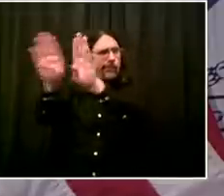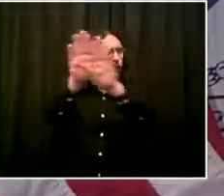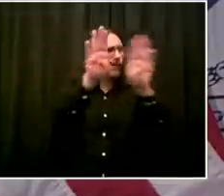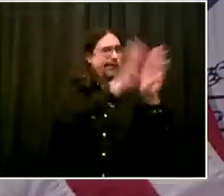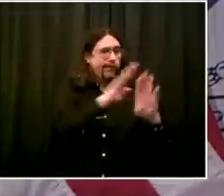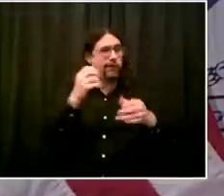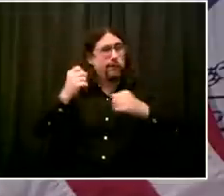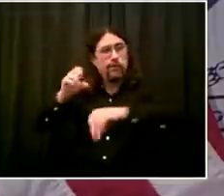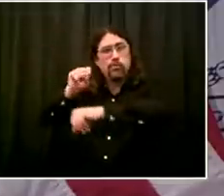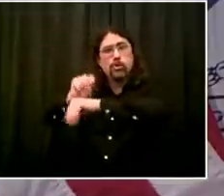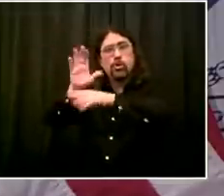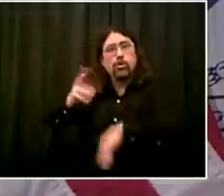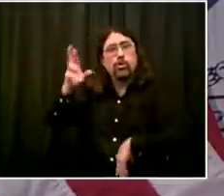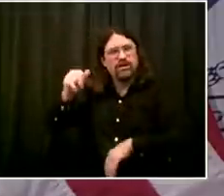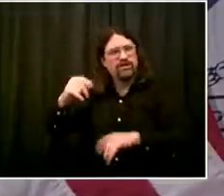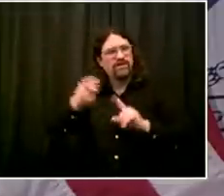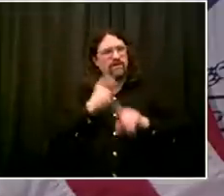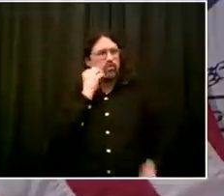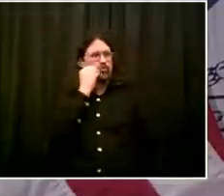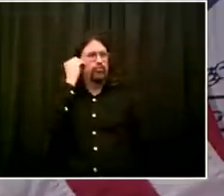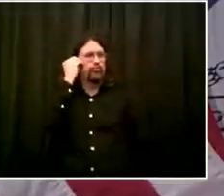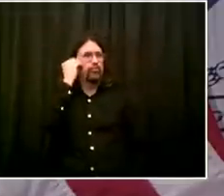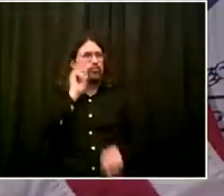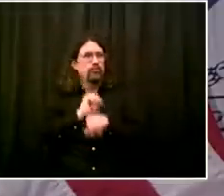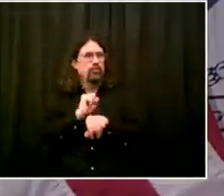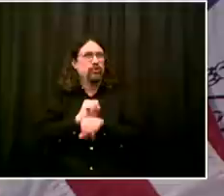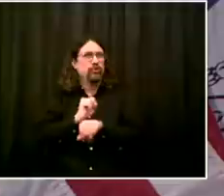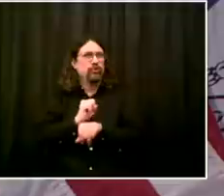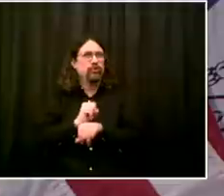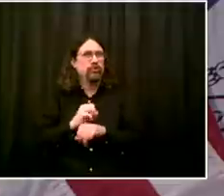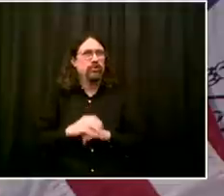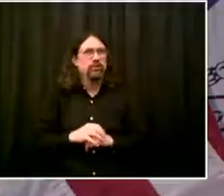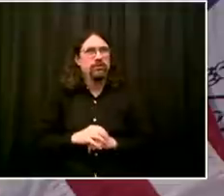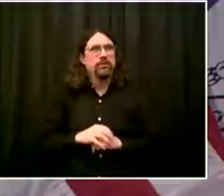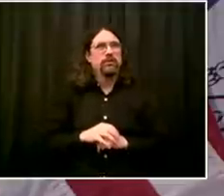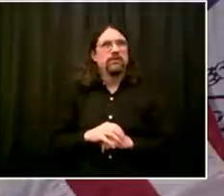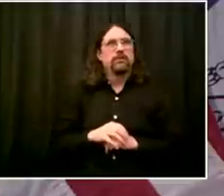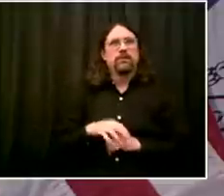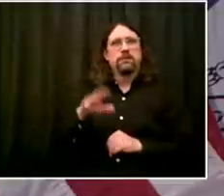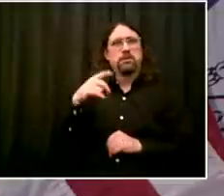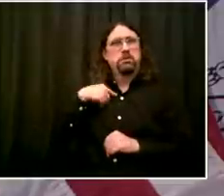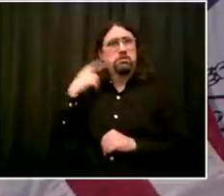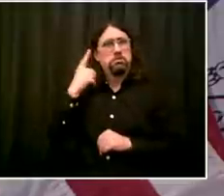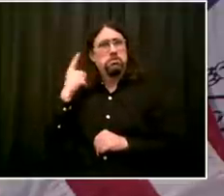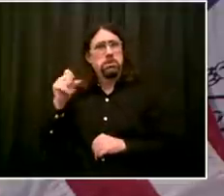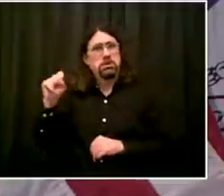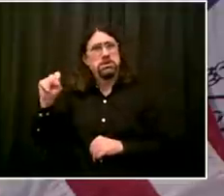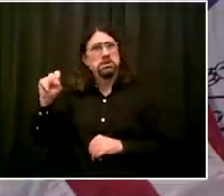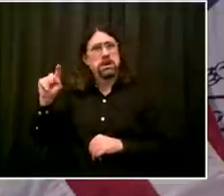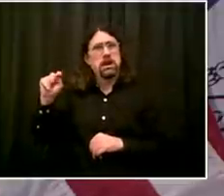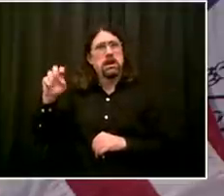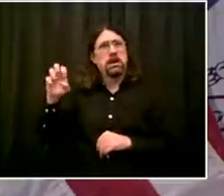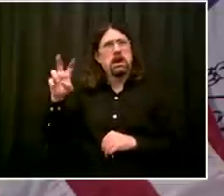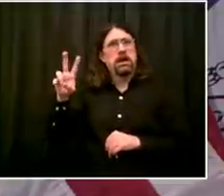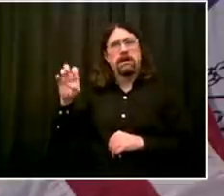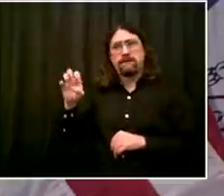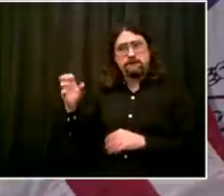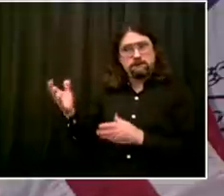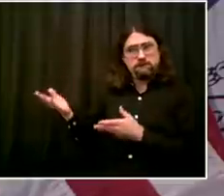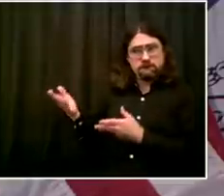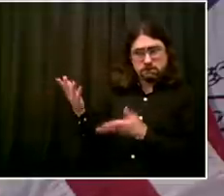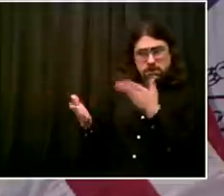seeing and what adjustments you're making. And I'll only say one more thing, Shant, that obviously, when it comes to food,